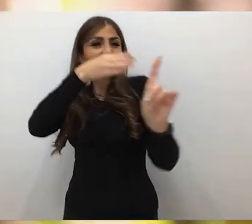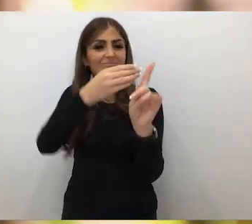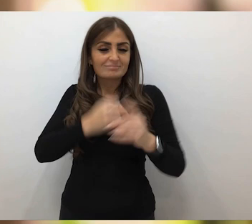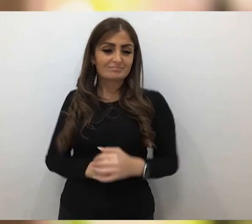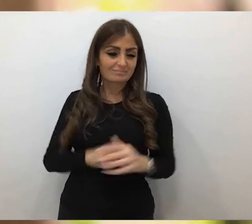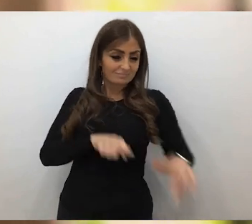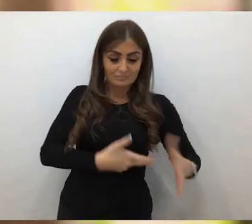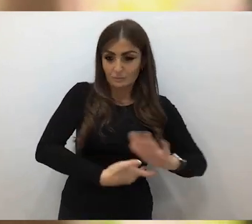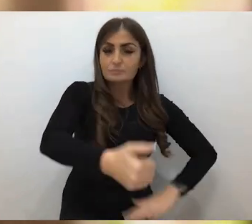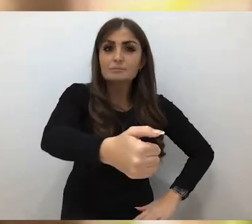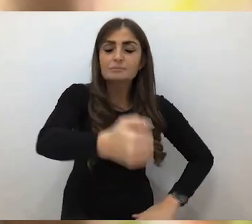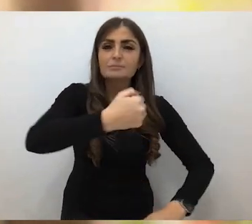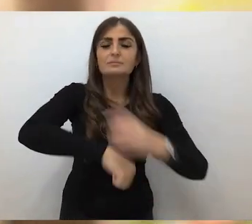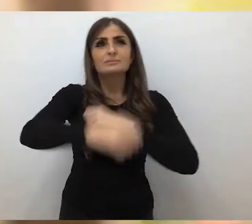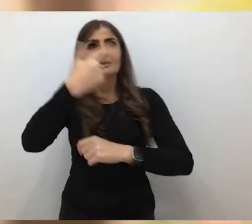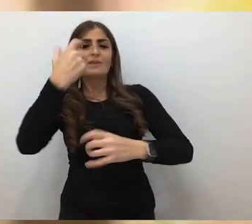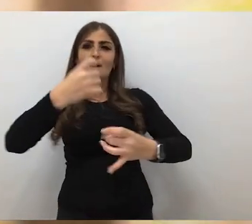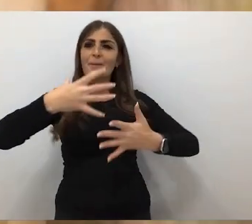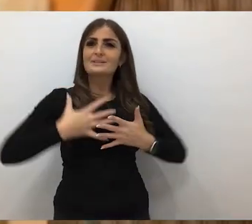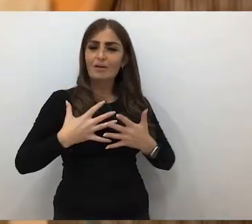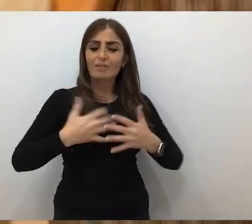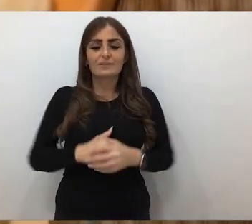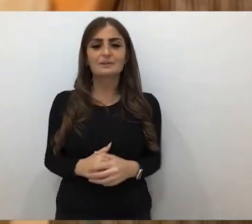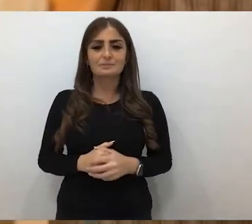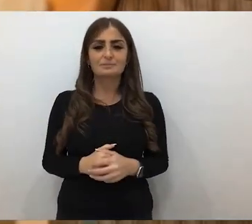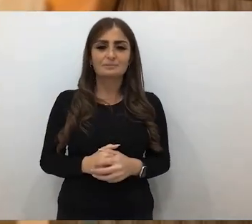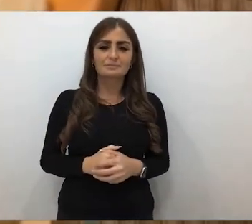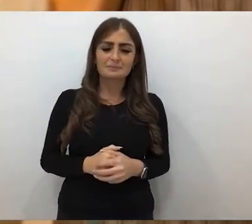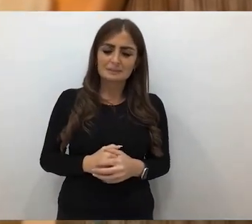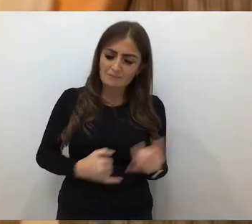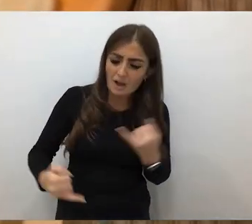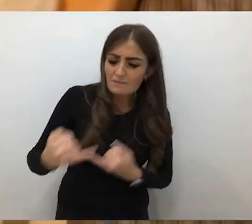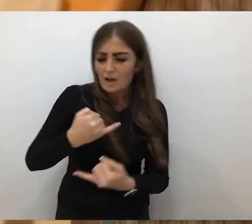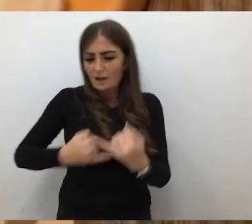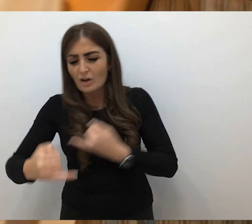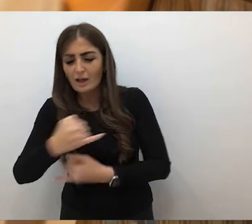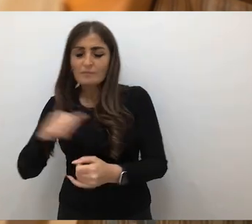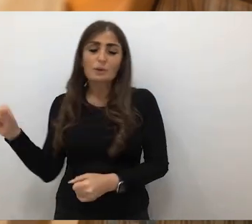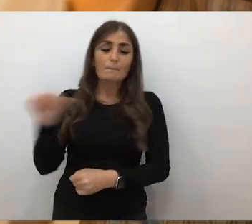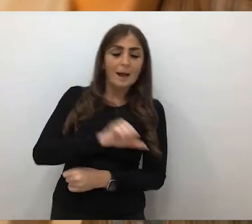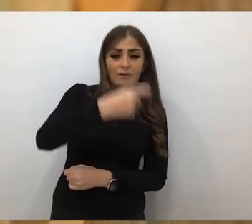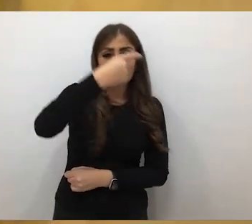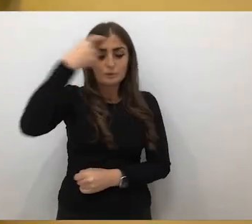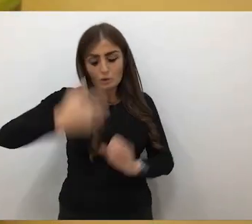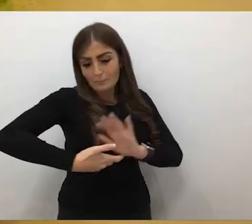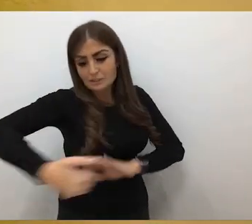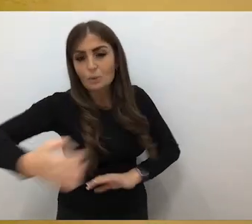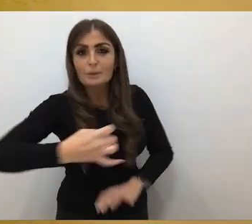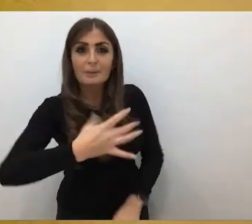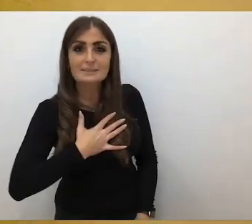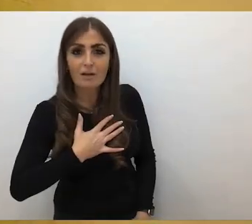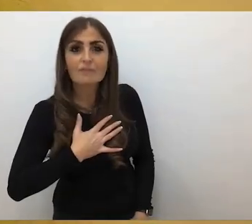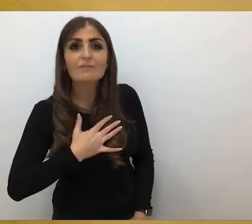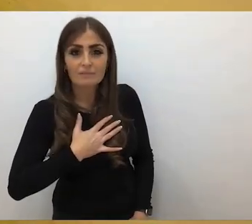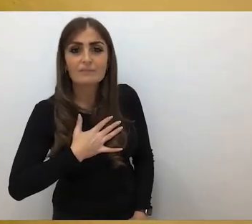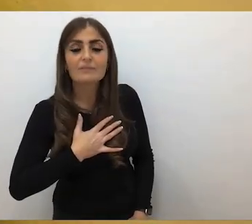having it all taken away. I'm just so busy fighting to come back from the trauma of being taken away that